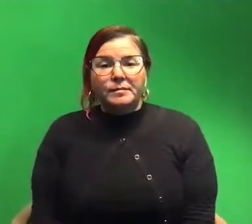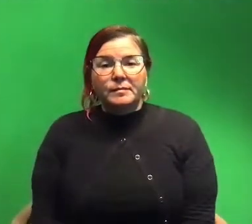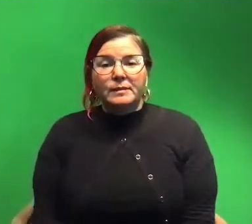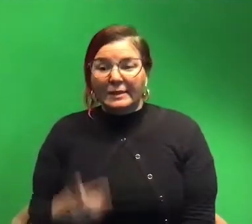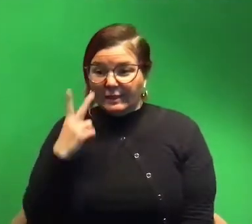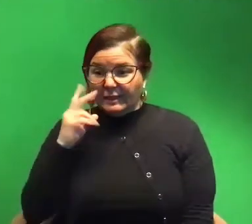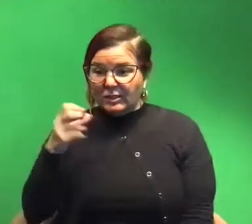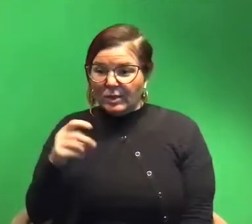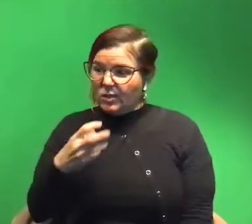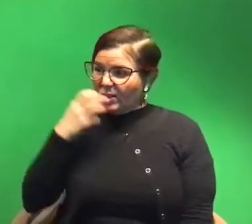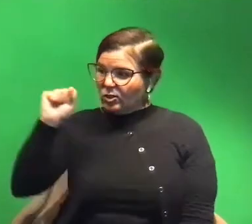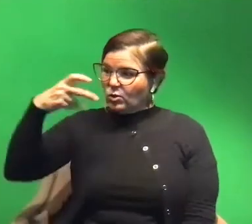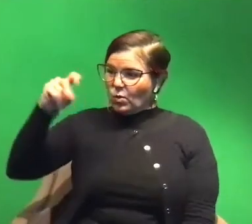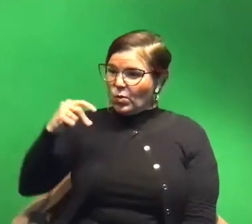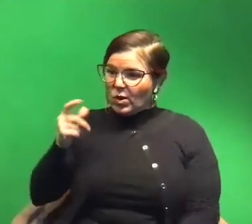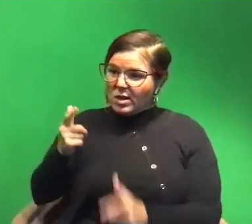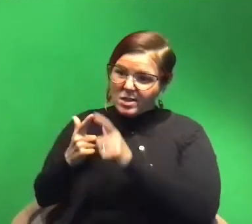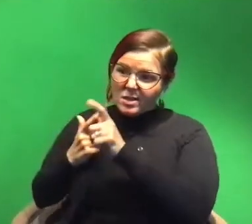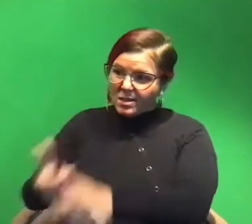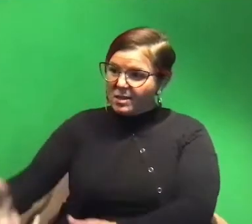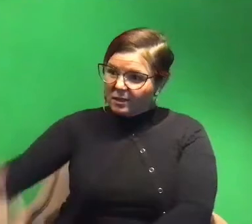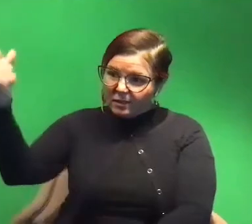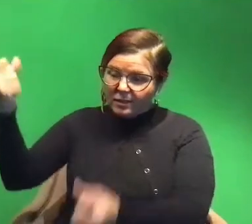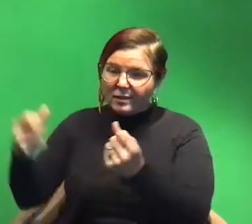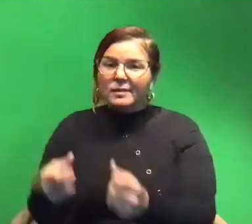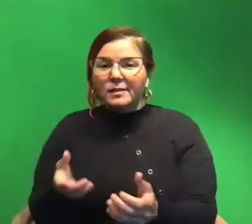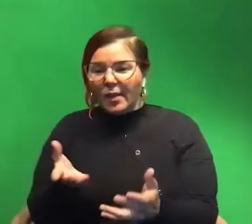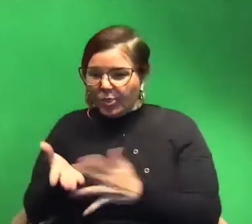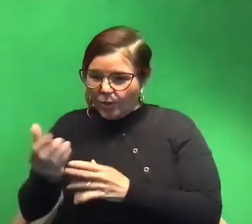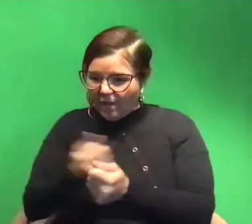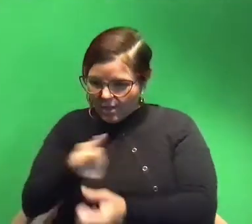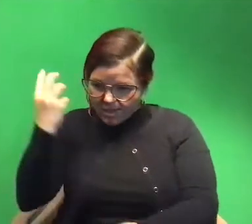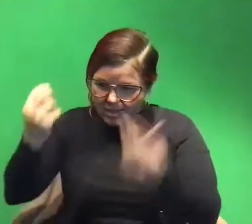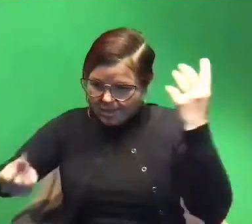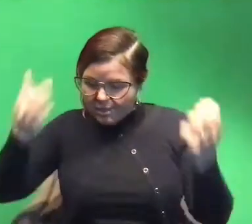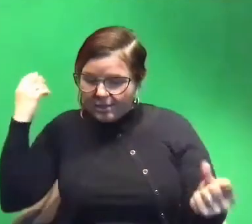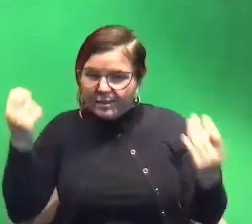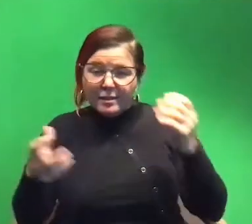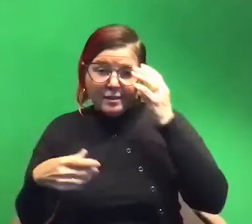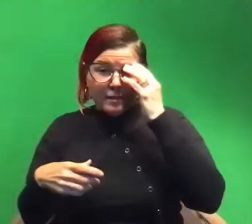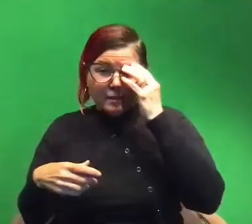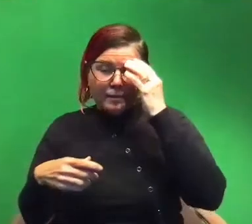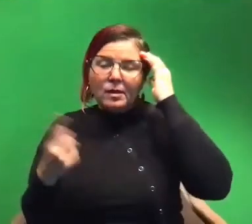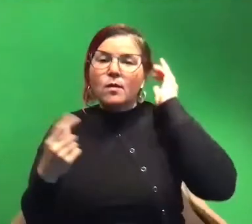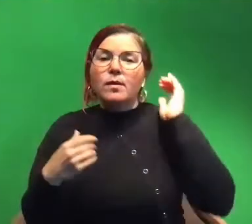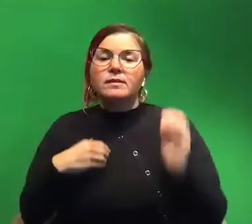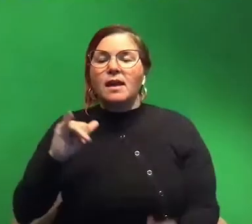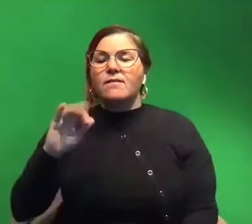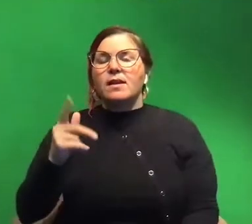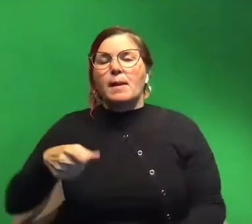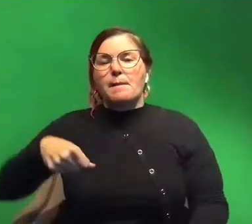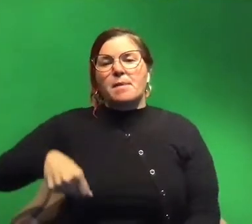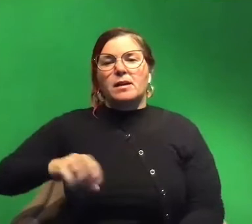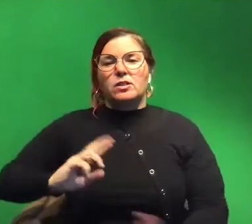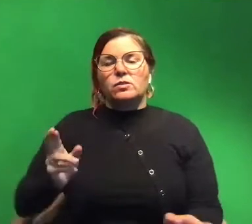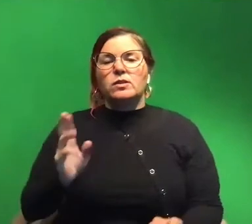squid you yell squid and move really quickly and get through everything in the net and um we would always have ink buckets outside so they'd